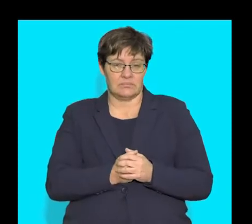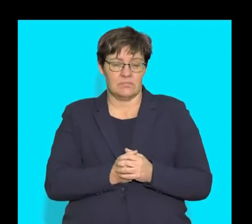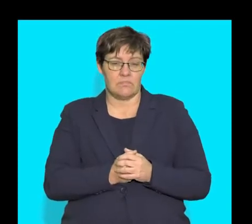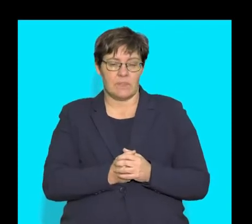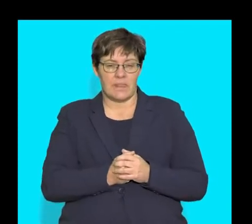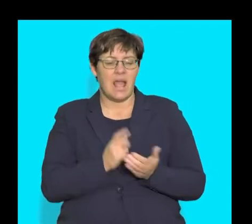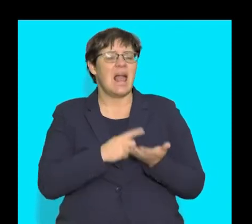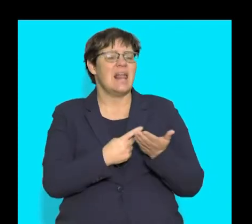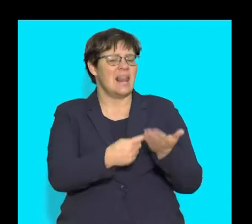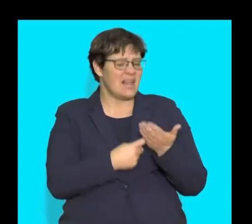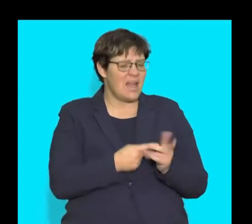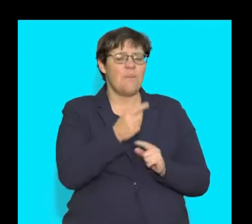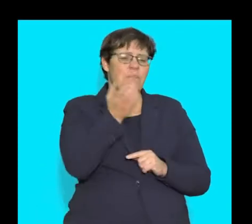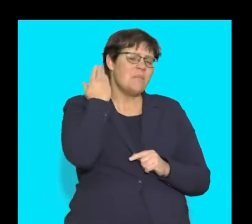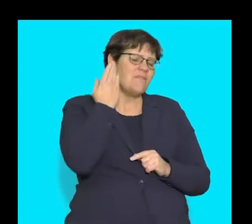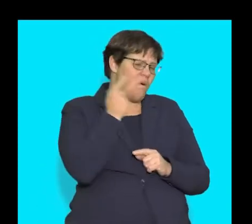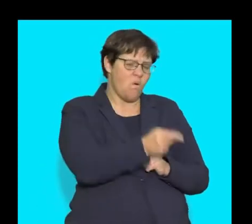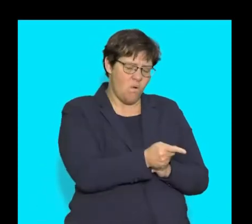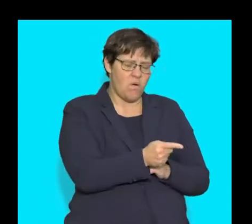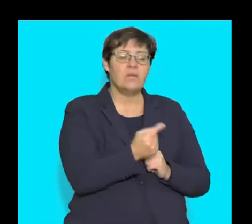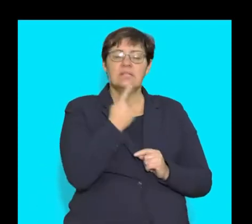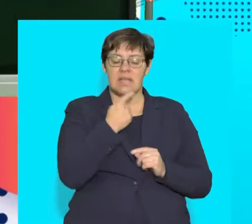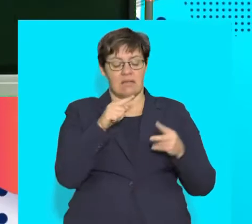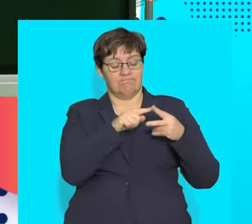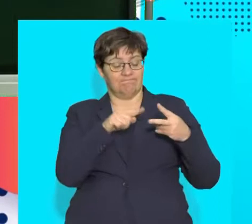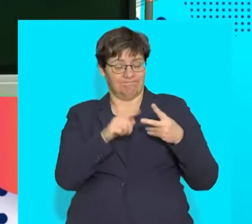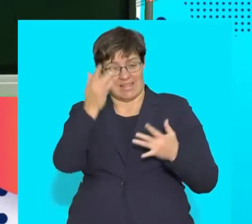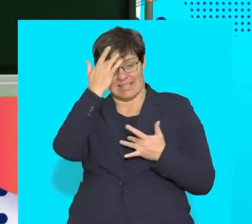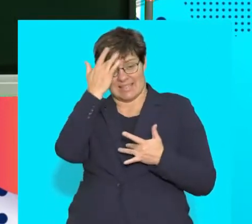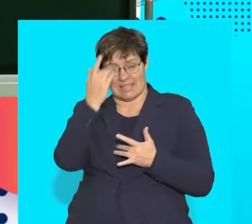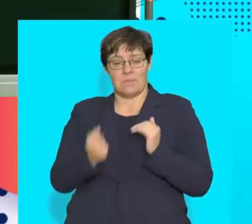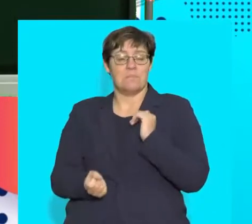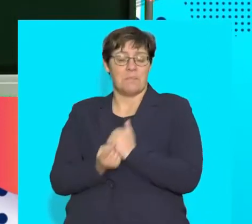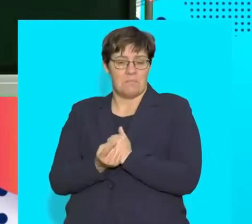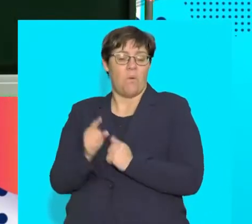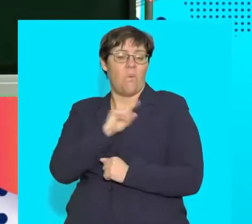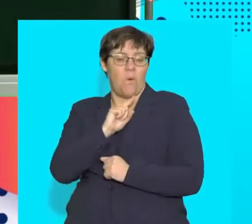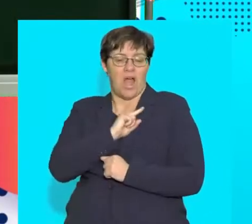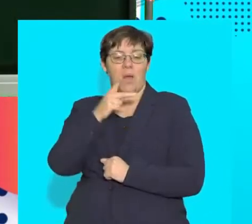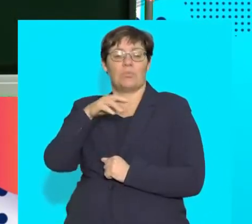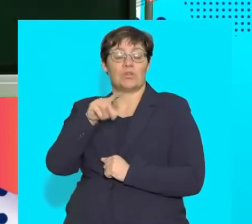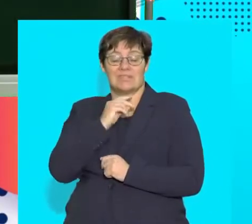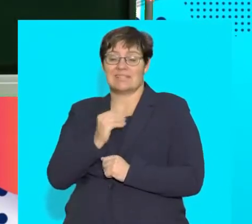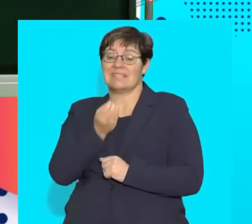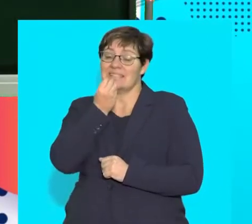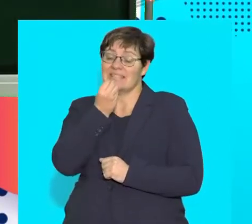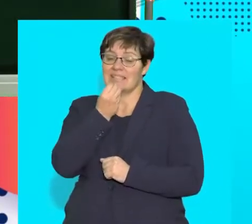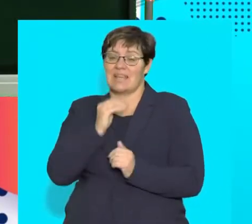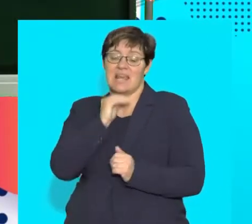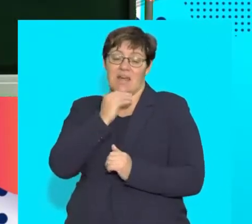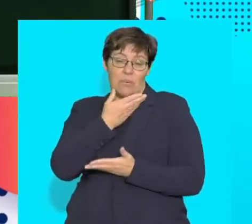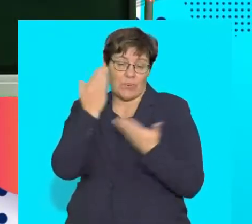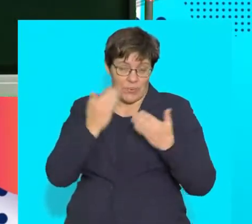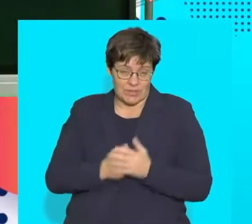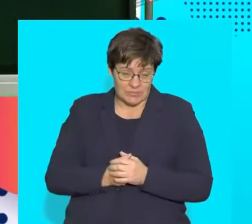during our lesson, when we spoke about nutritional disorders, we mentioned that there were two disorders that was as a result of insufficient